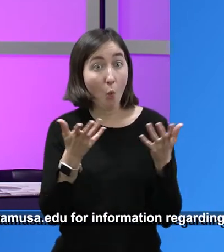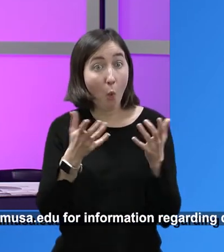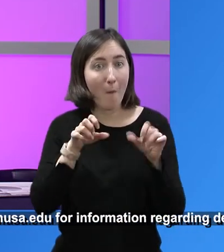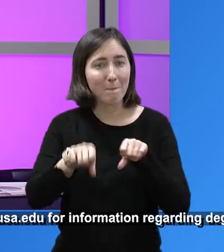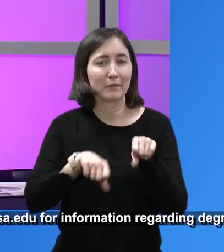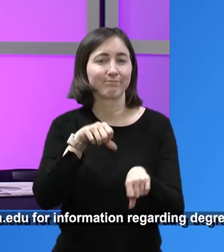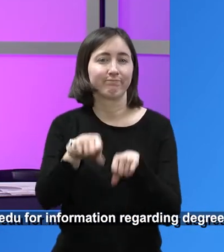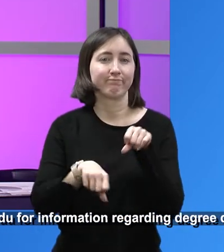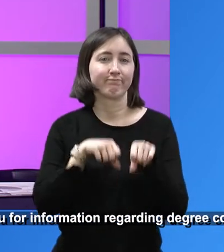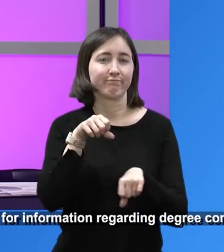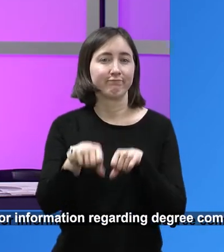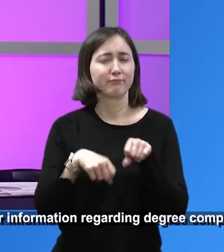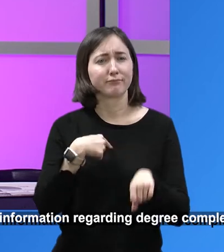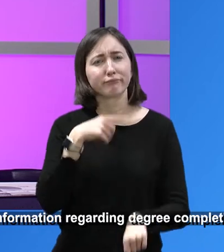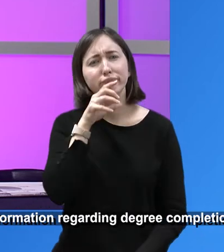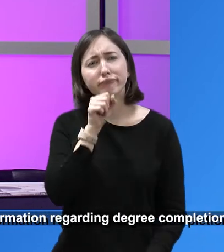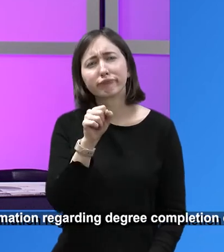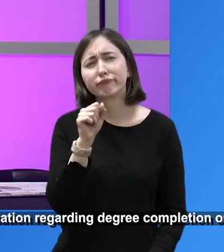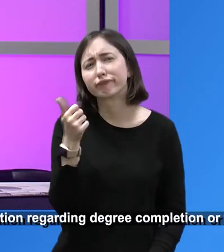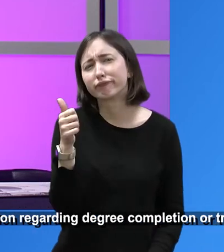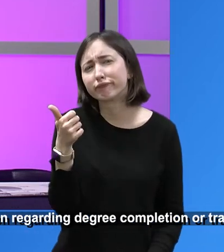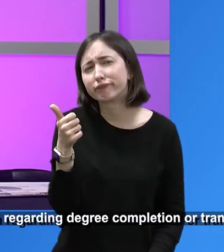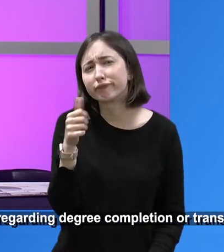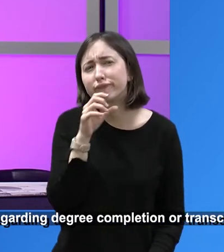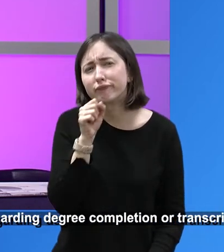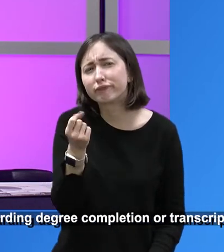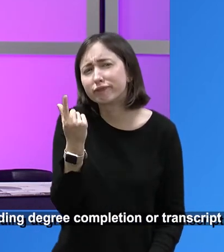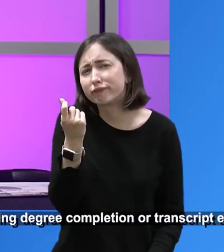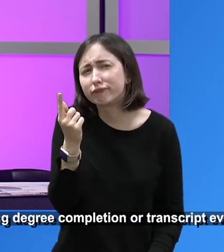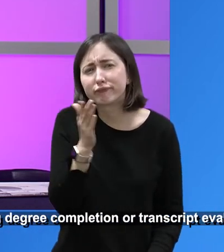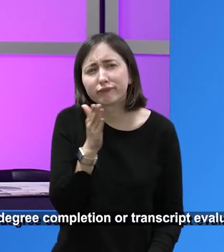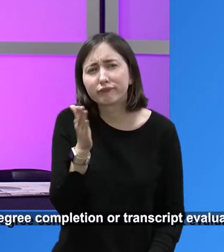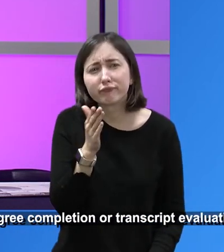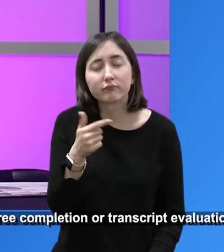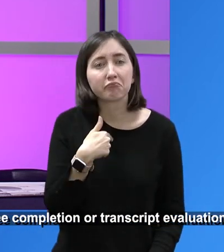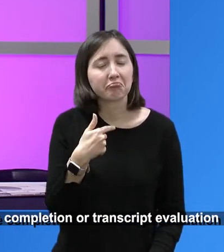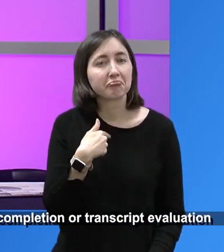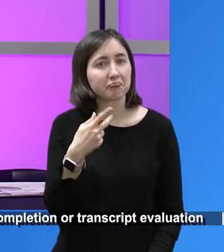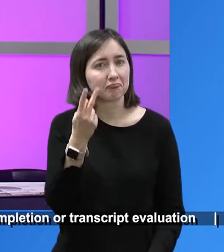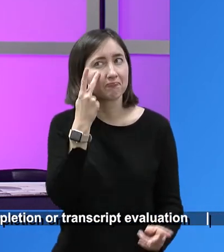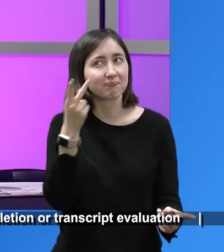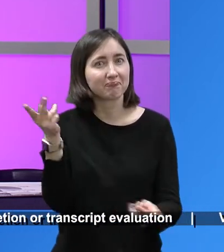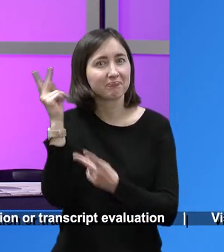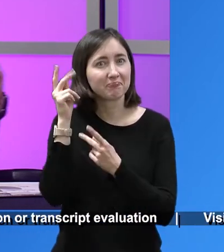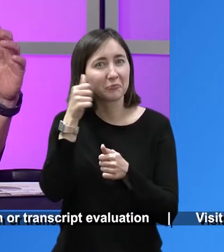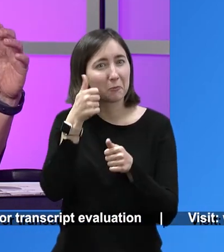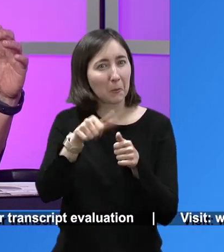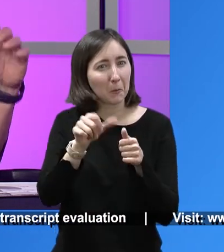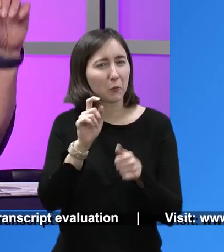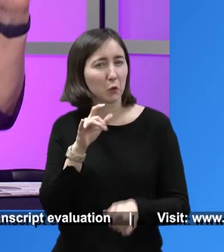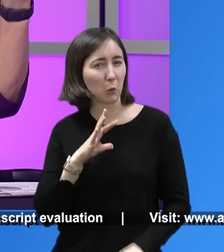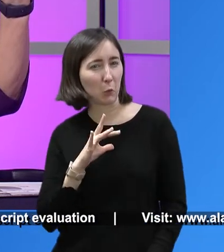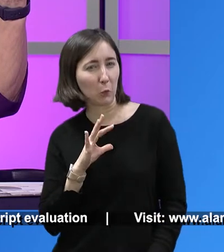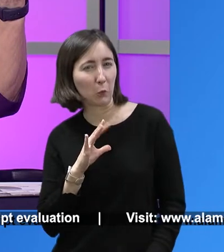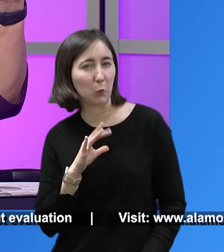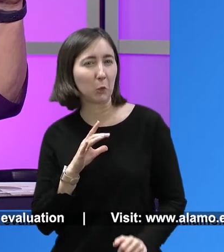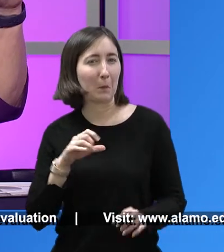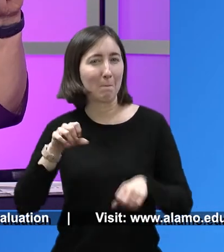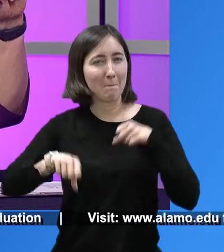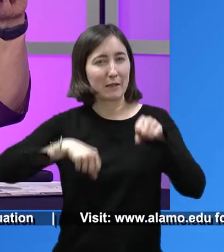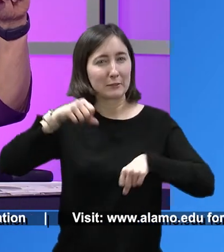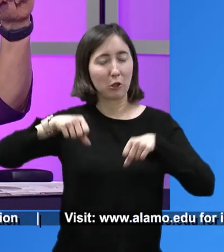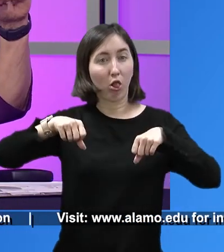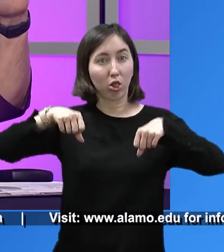So, I don't know, I was probably 10, 11 years old. I saw those bicycles that had come out, you know, with the banana seats and high,